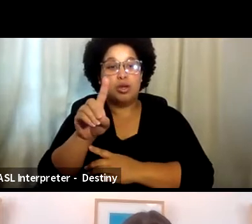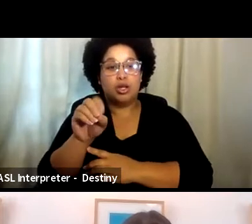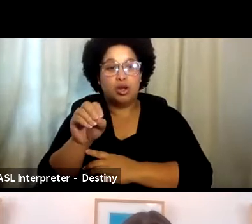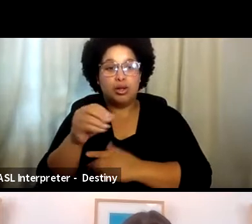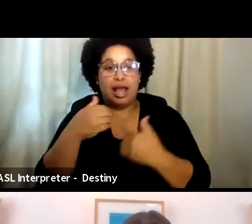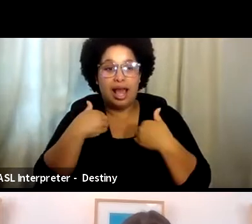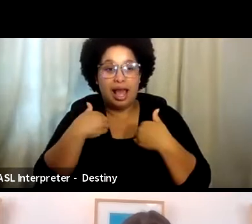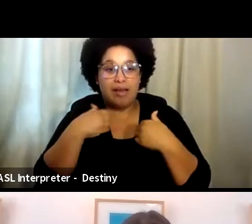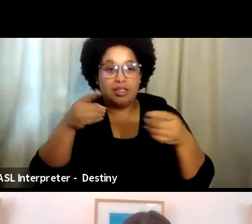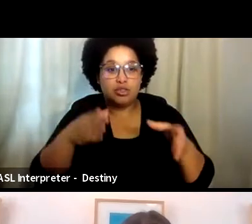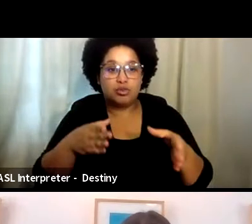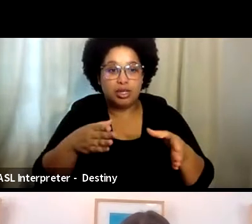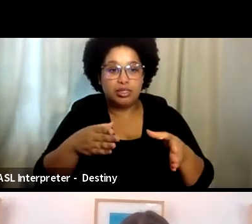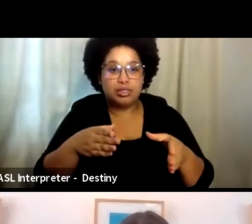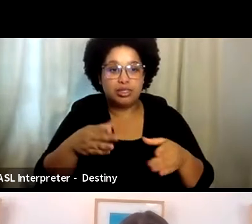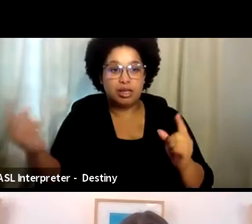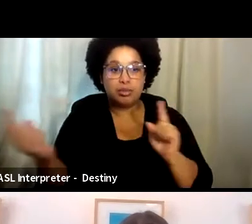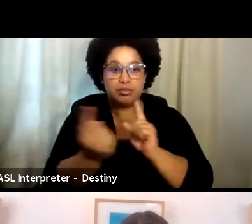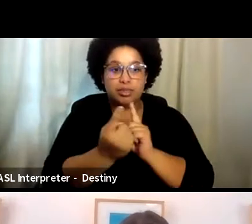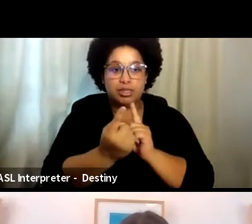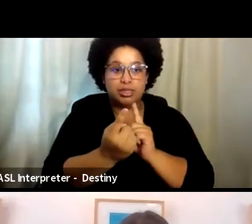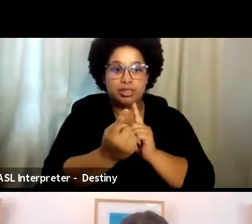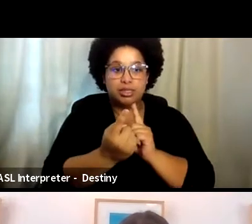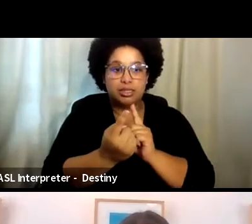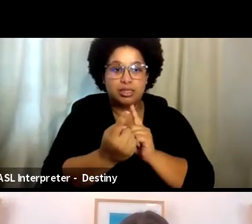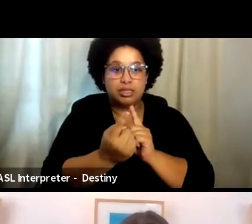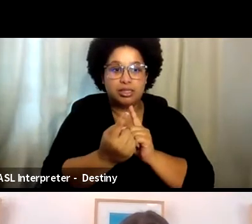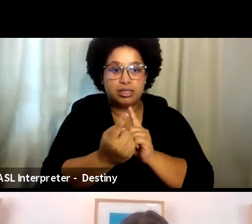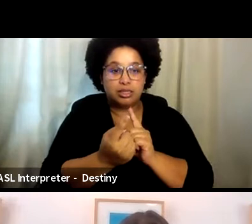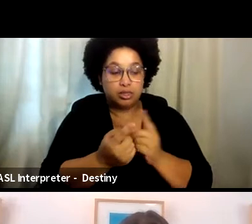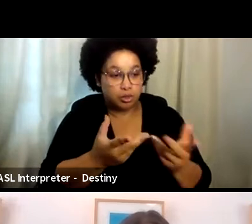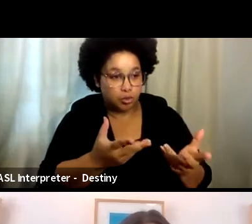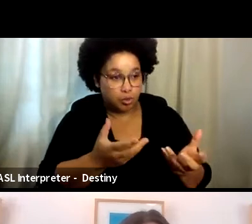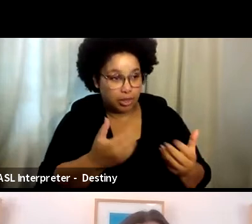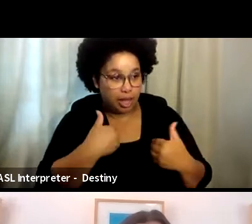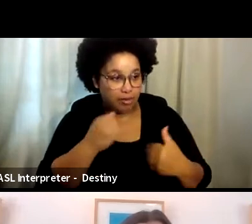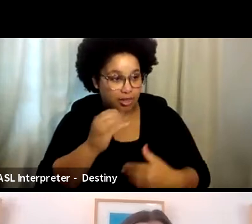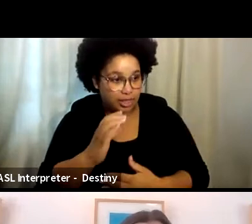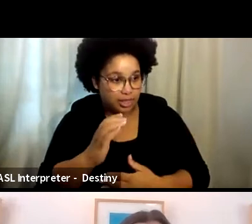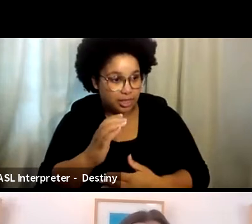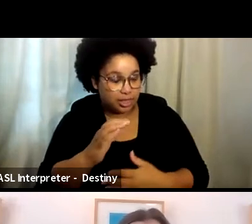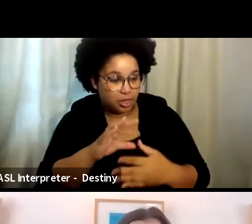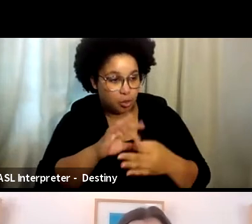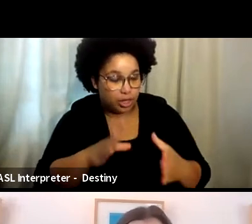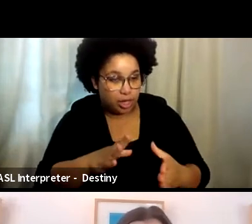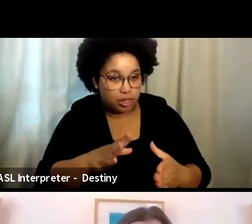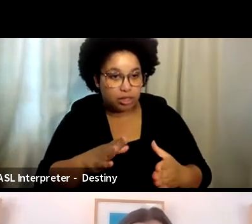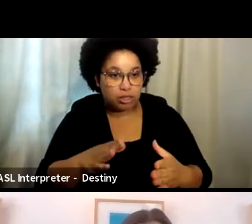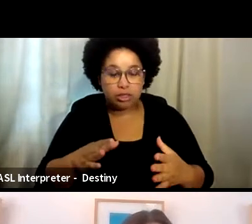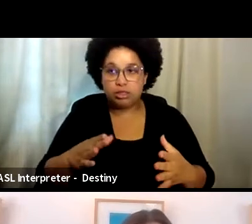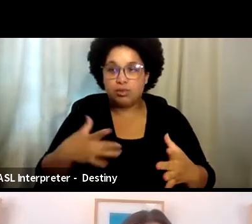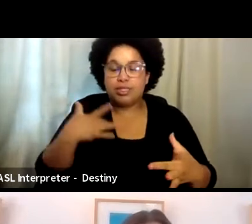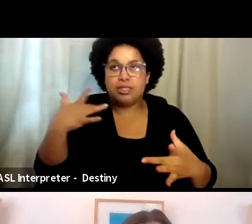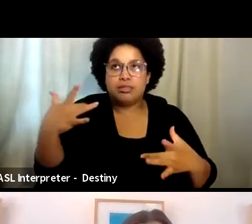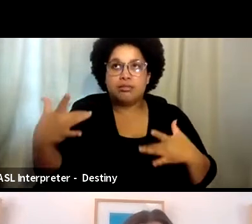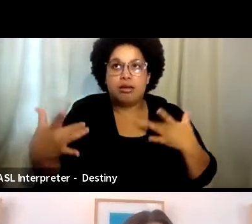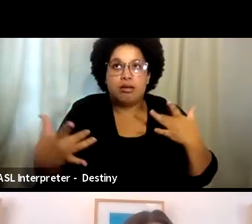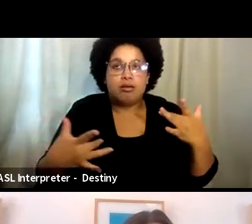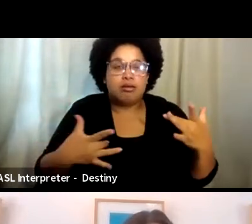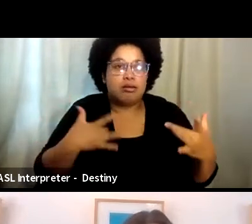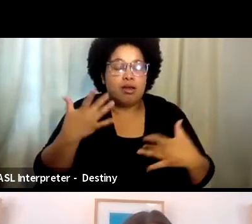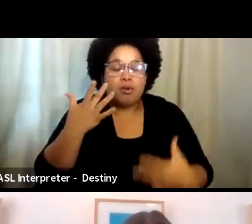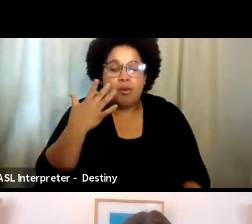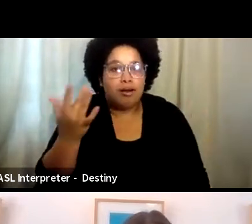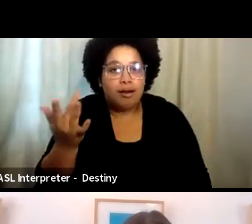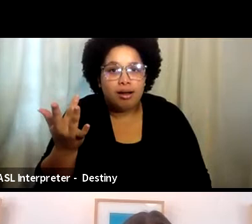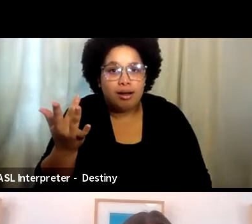director point blank come up to me and say, you know, would you like to have an intimacy coordinator? And which was so exciting because we had just been